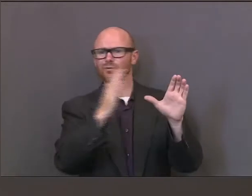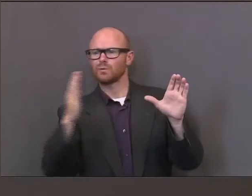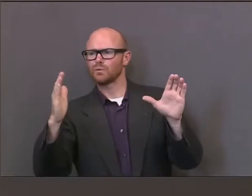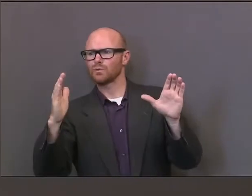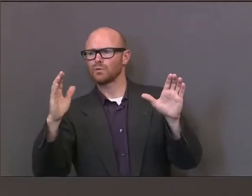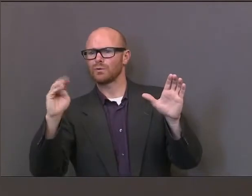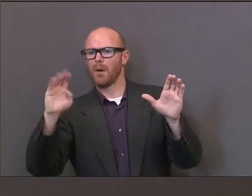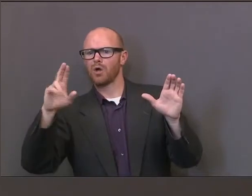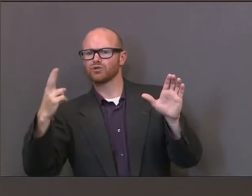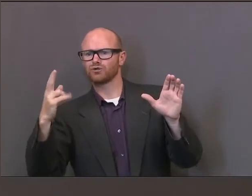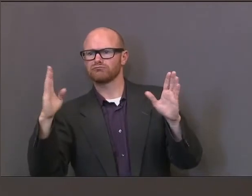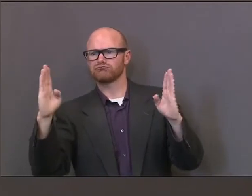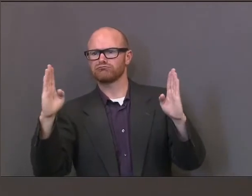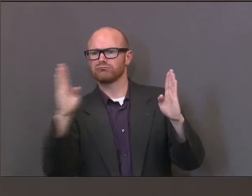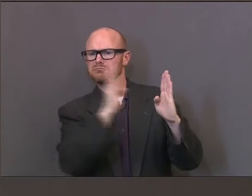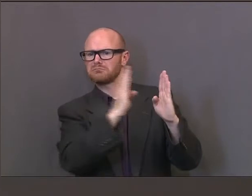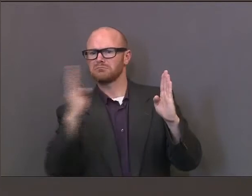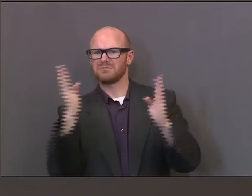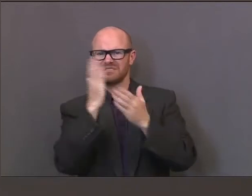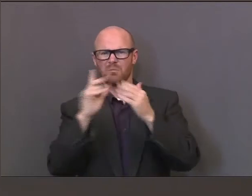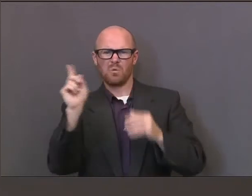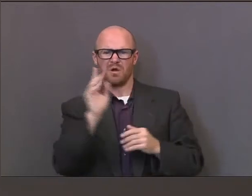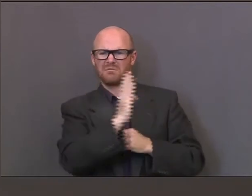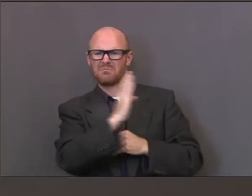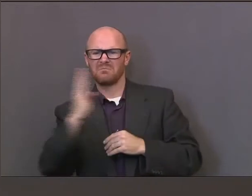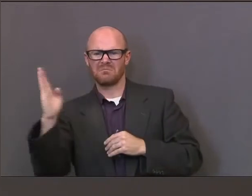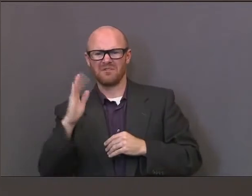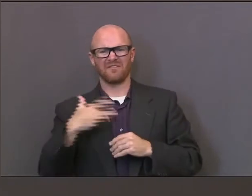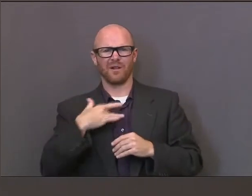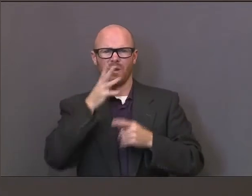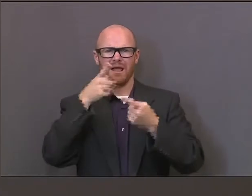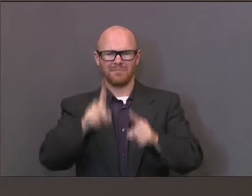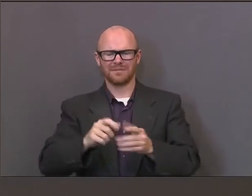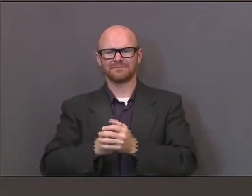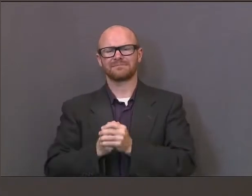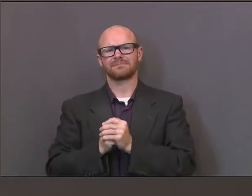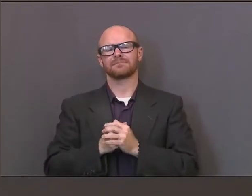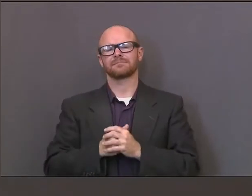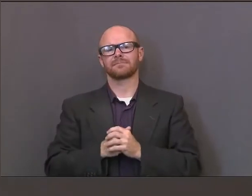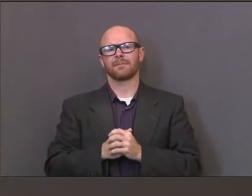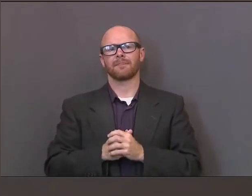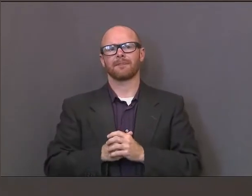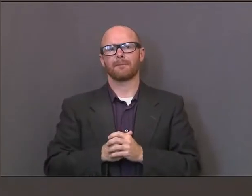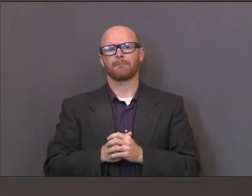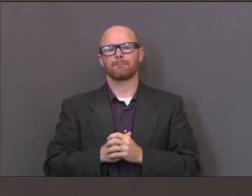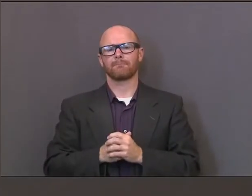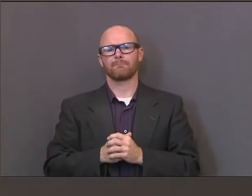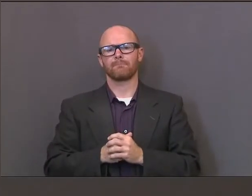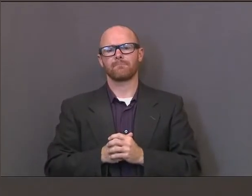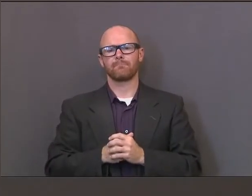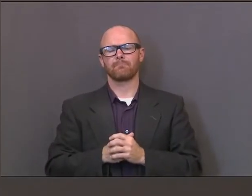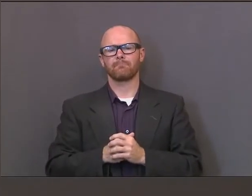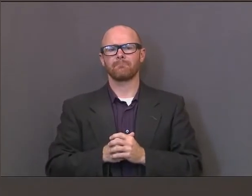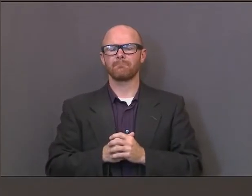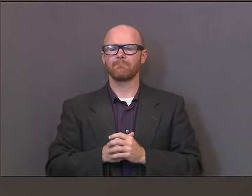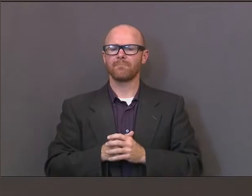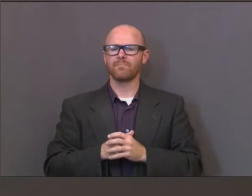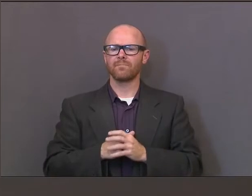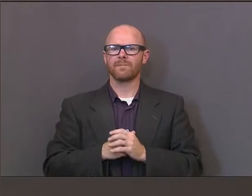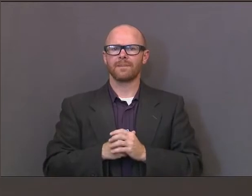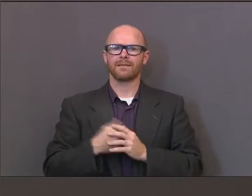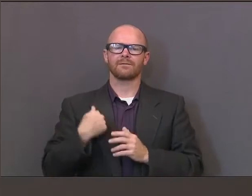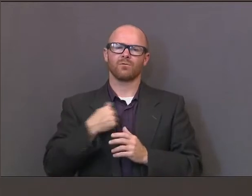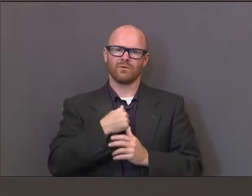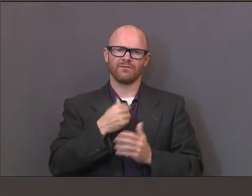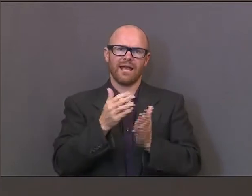look forward to, to making sure we're prepared. Last but not least, again, we've